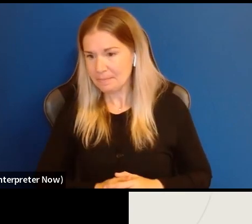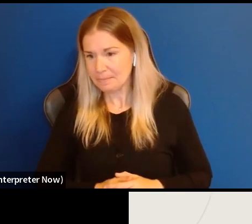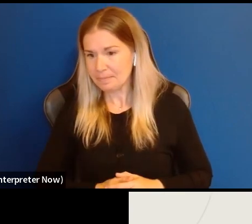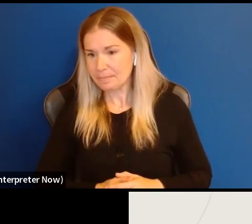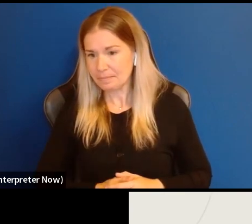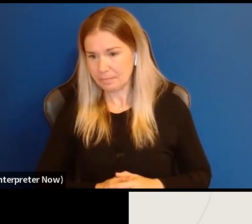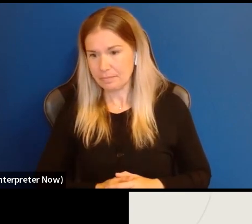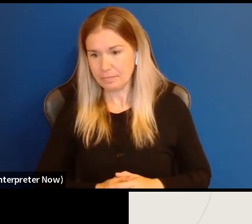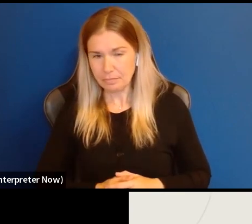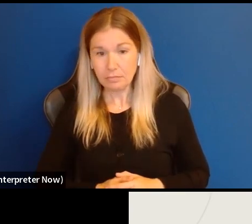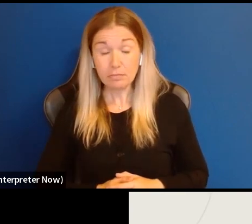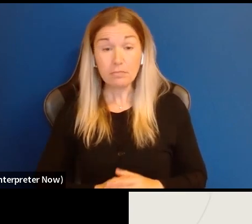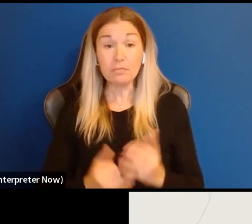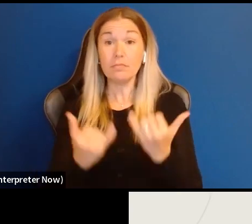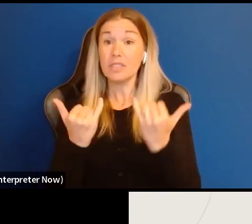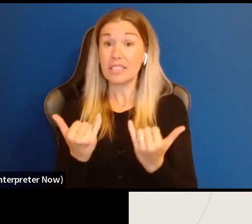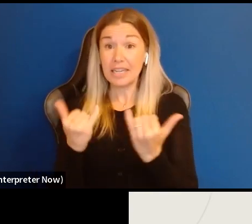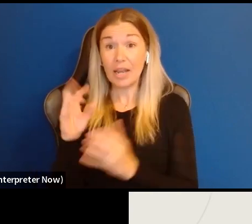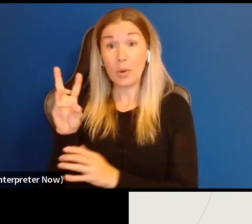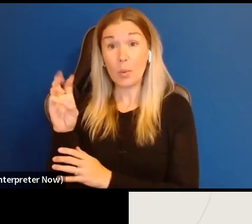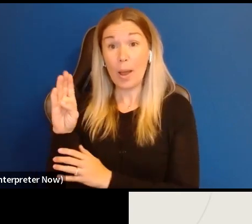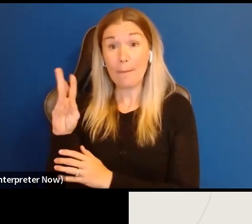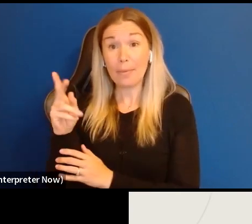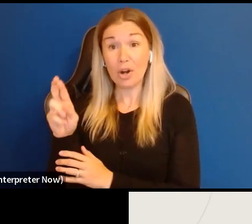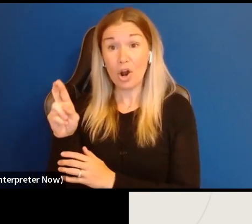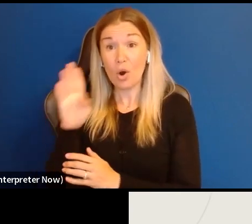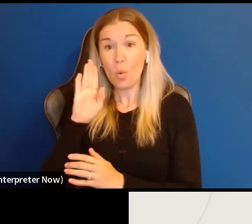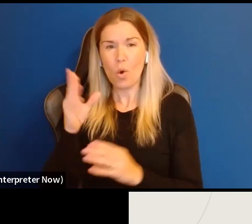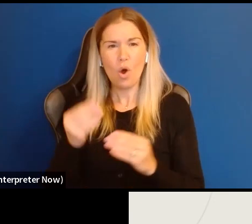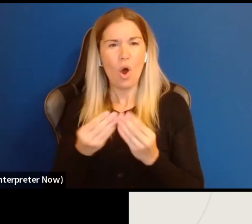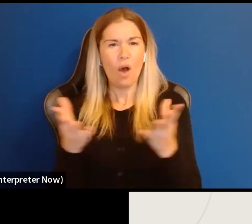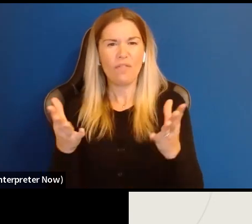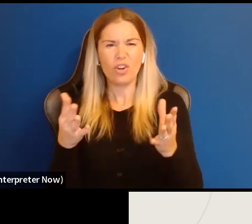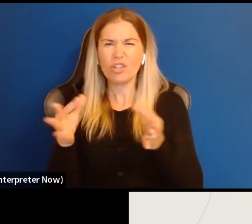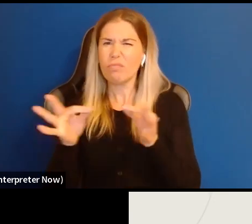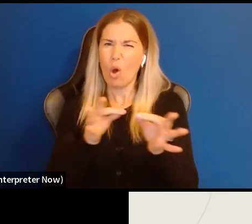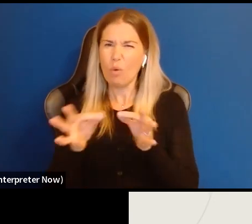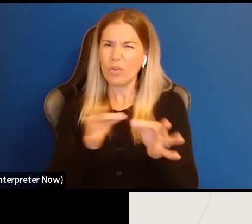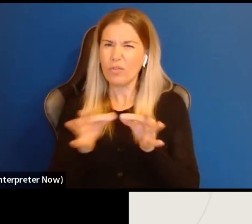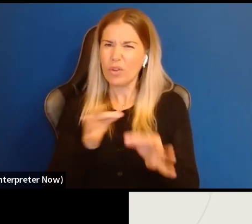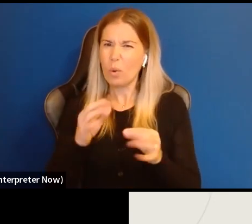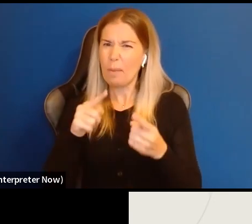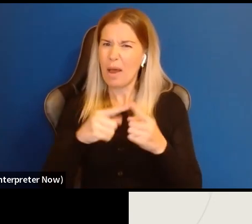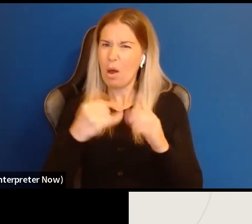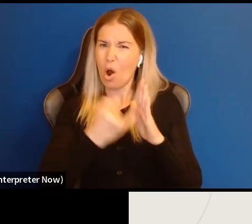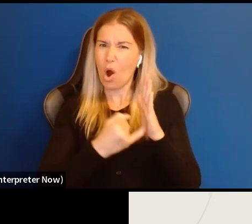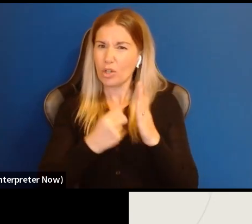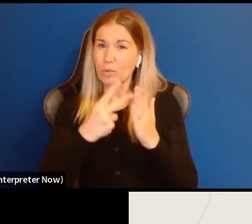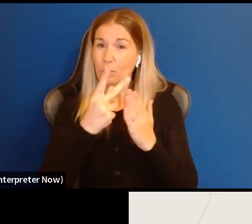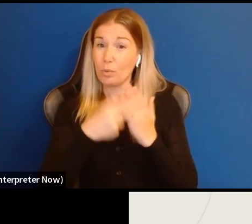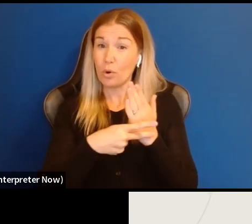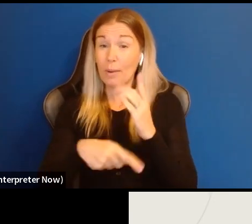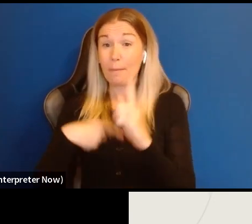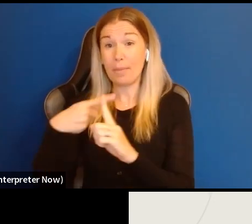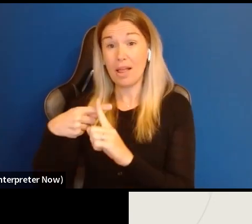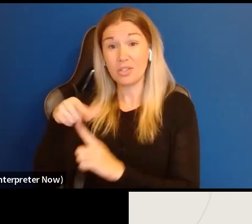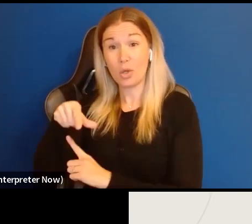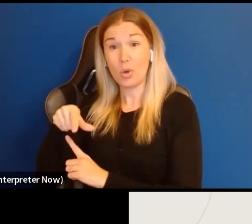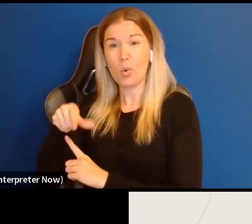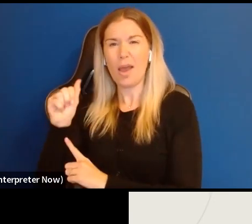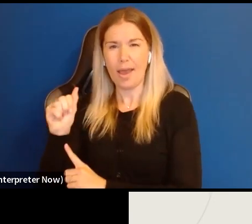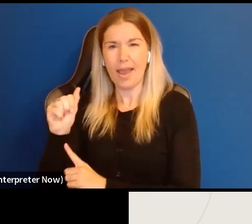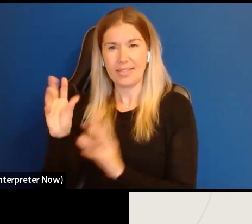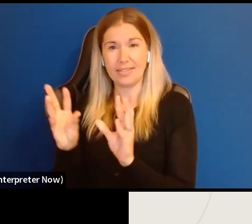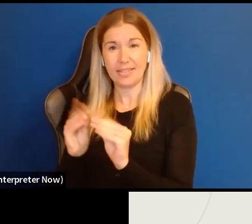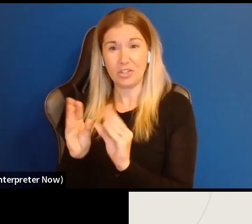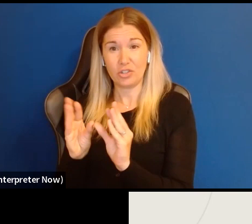Today's webinar will offer an overview of the Arts Here program as well as a Q&A session. To ask a